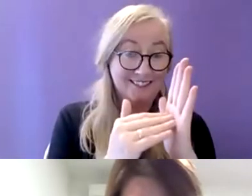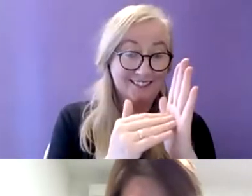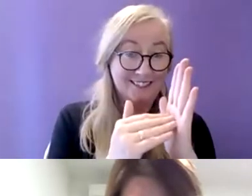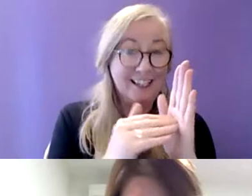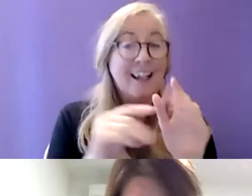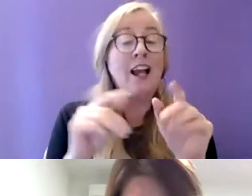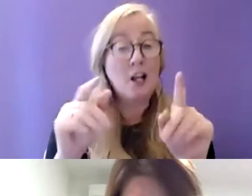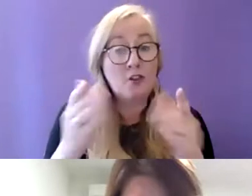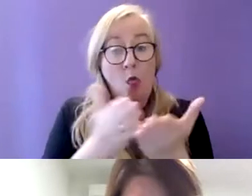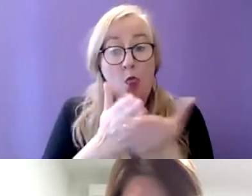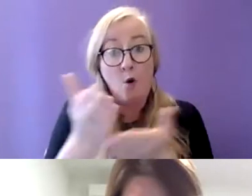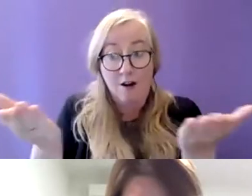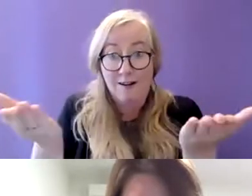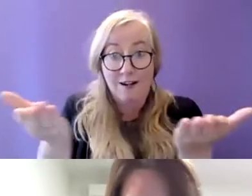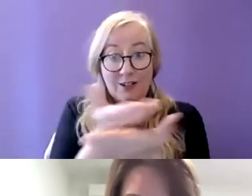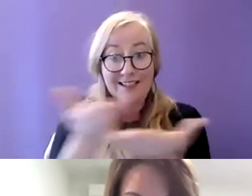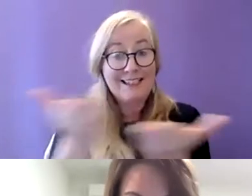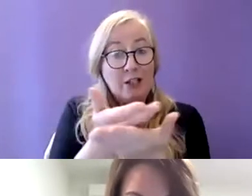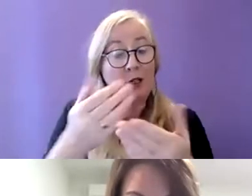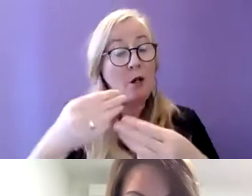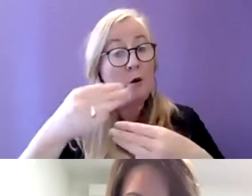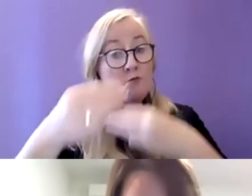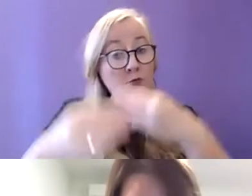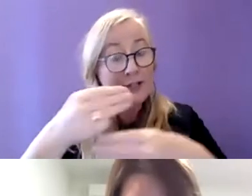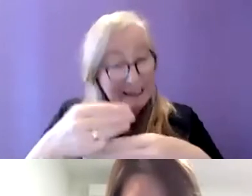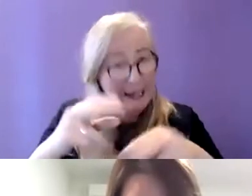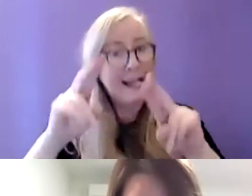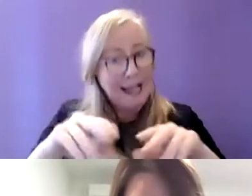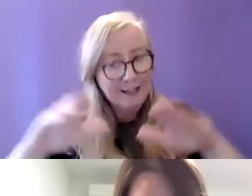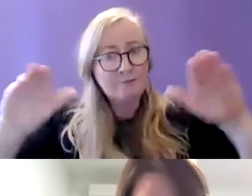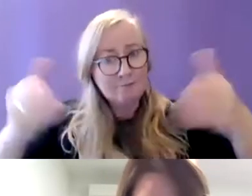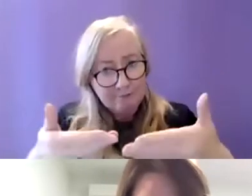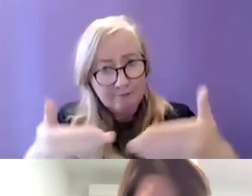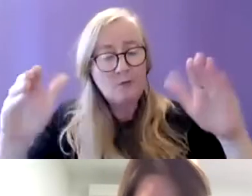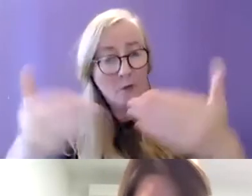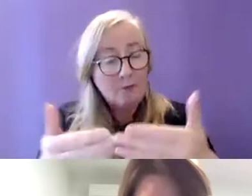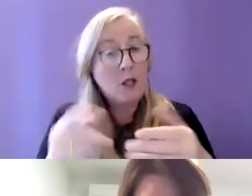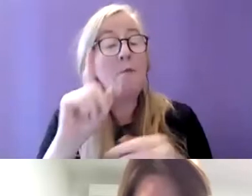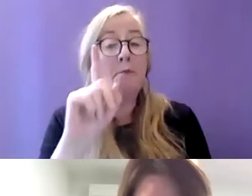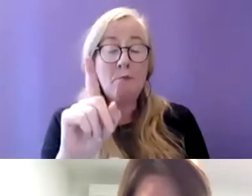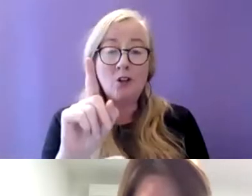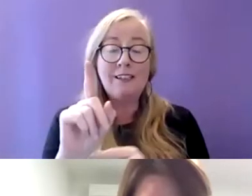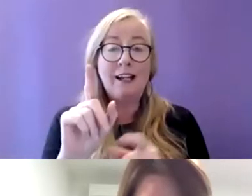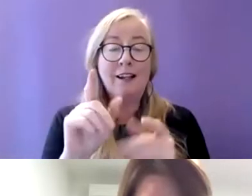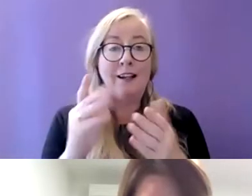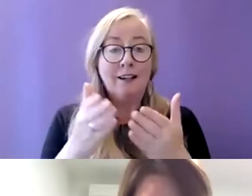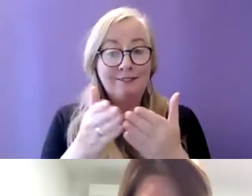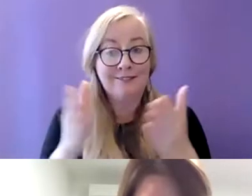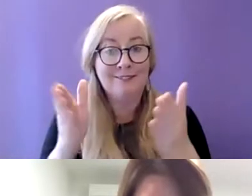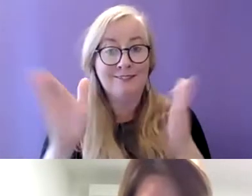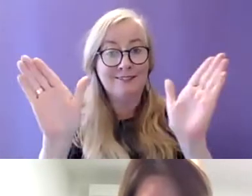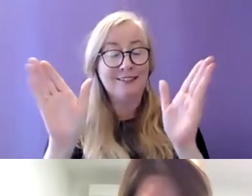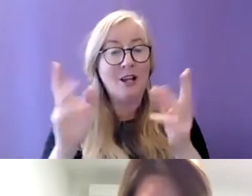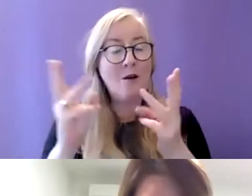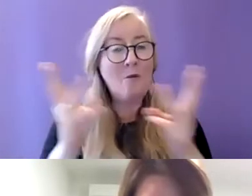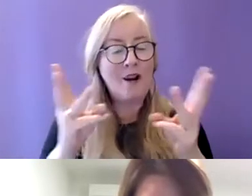consultation process I think those elements can be introduced but I think in the broader work it kind of